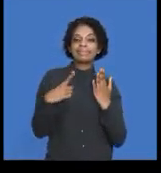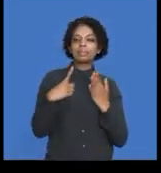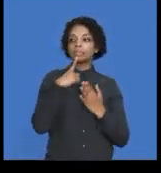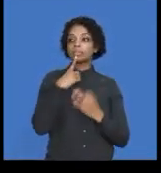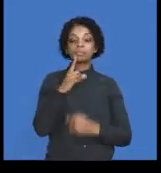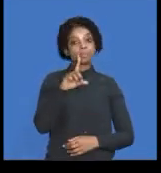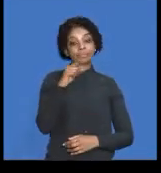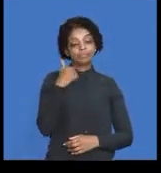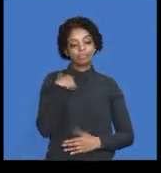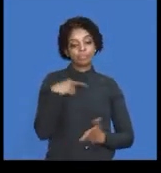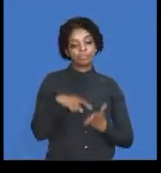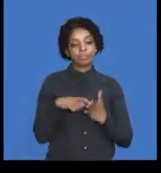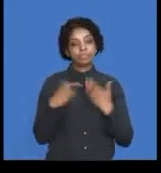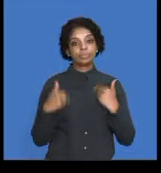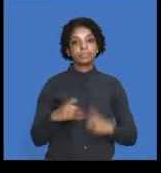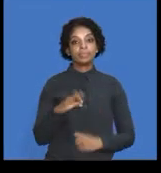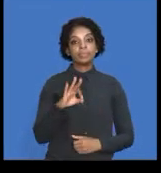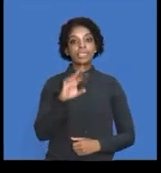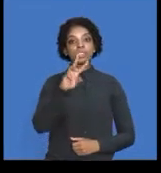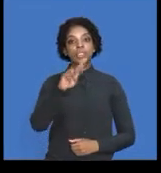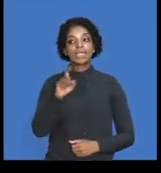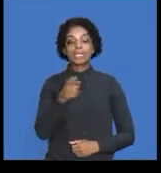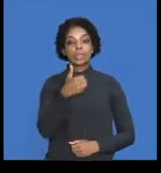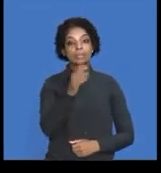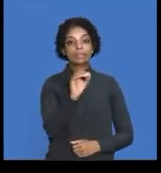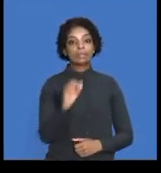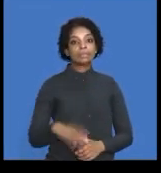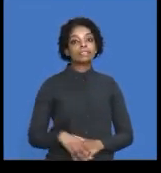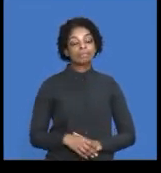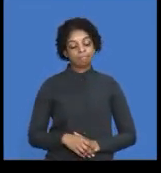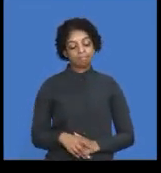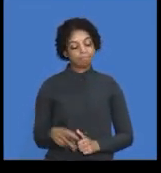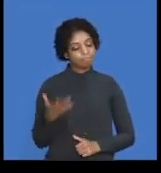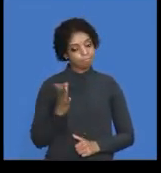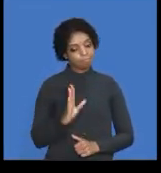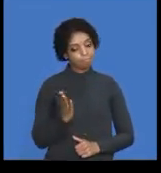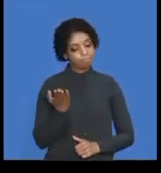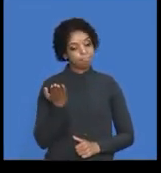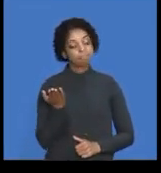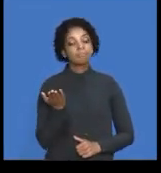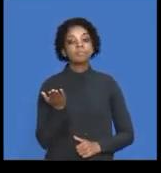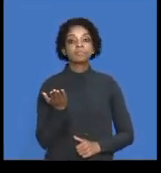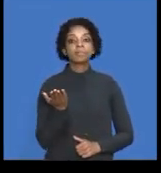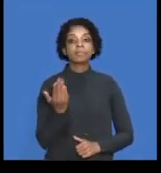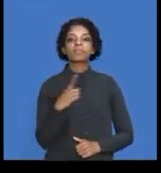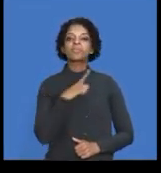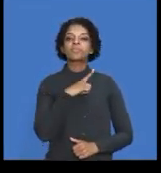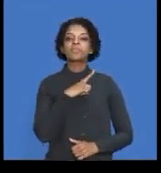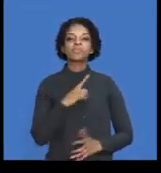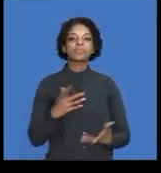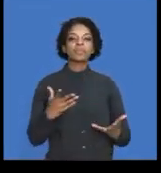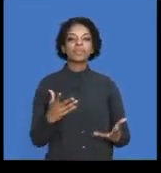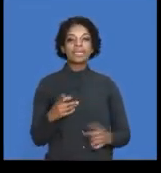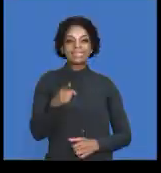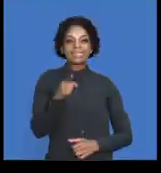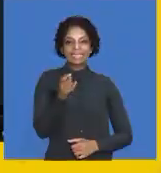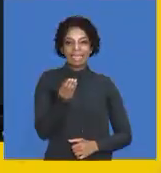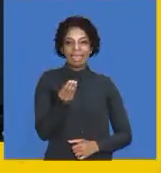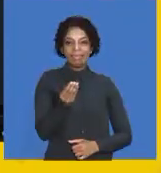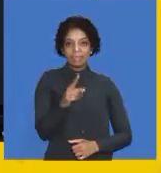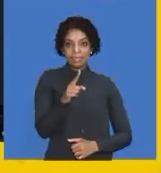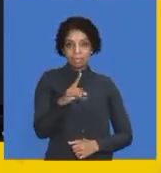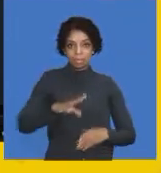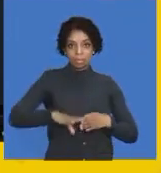32,600, right? Obviously, because of a whole host of reasons,